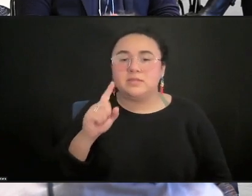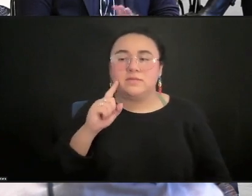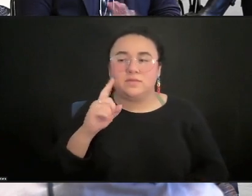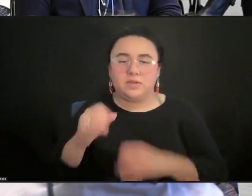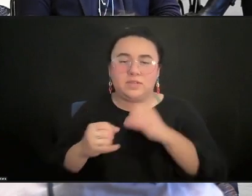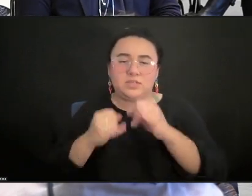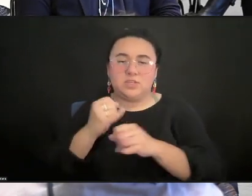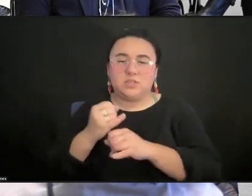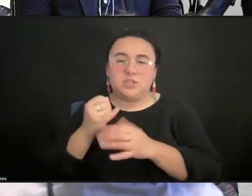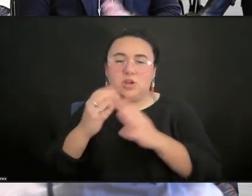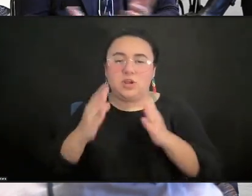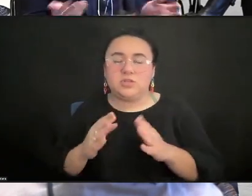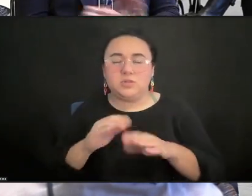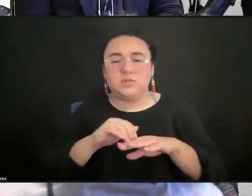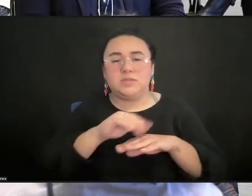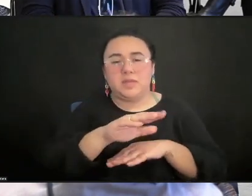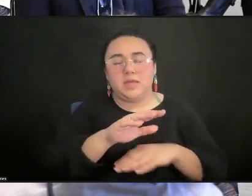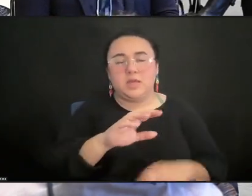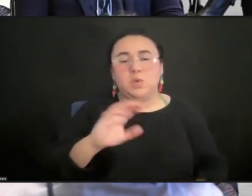Germany.